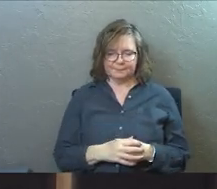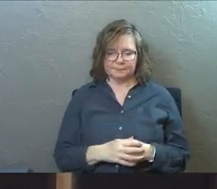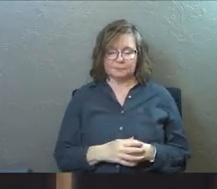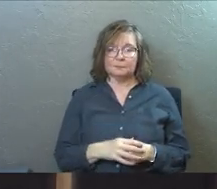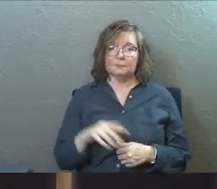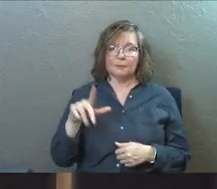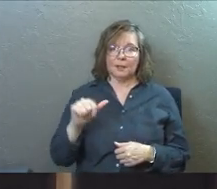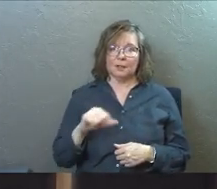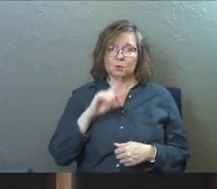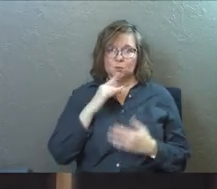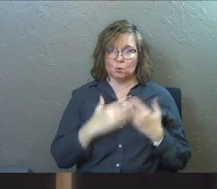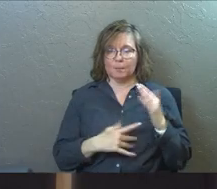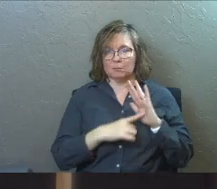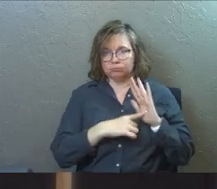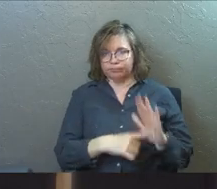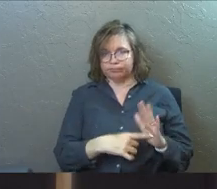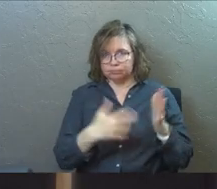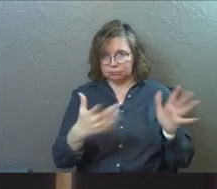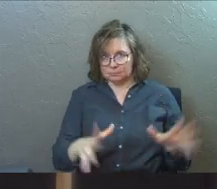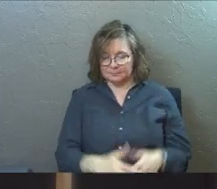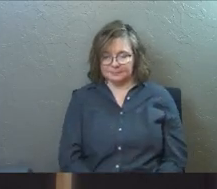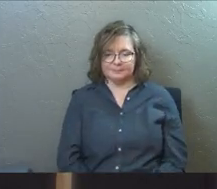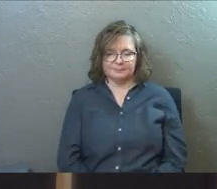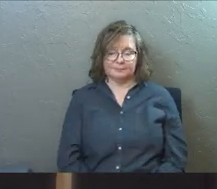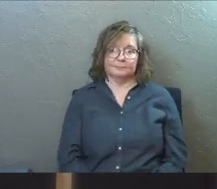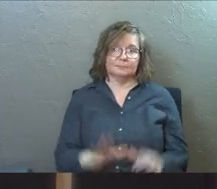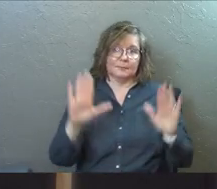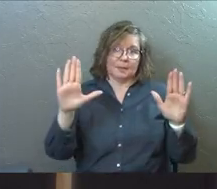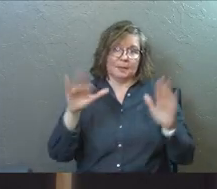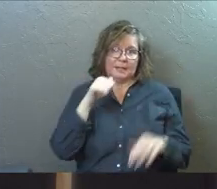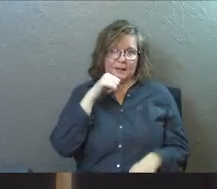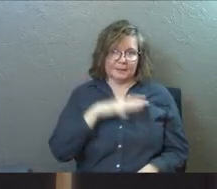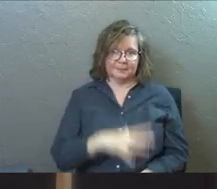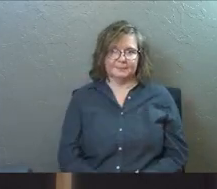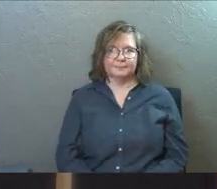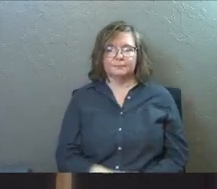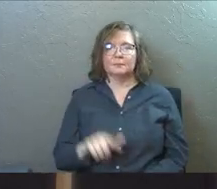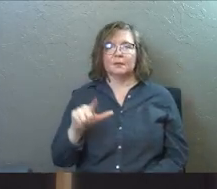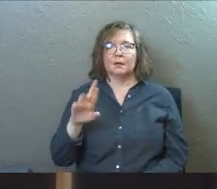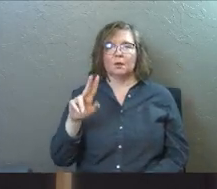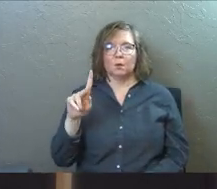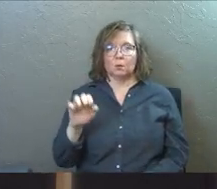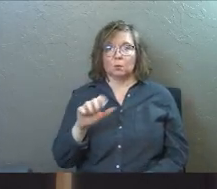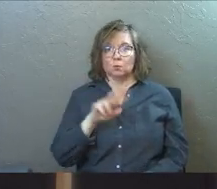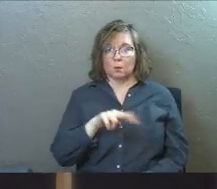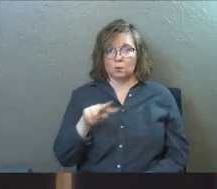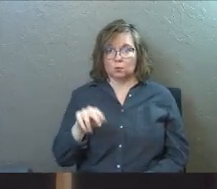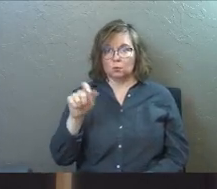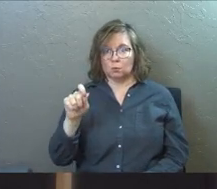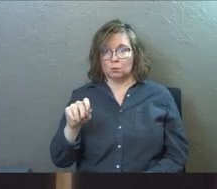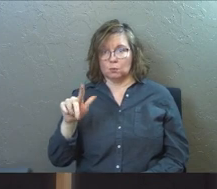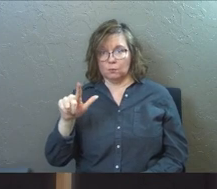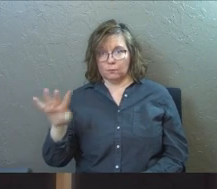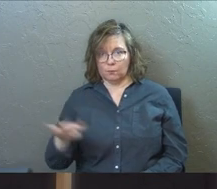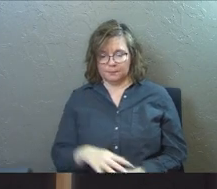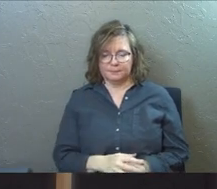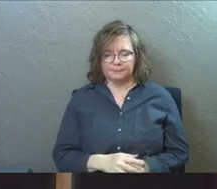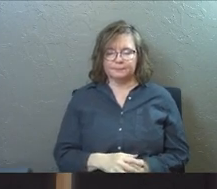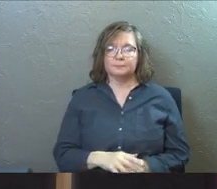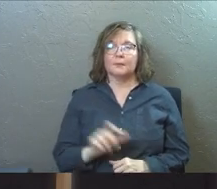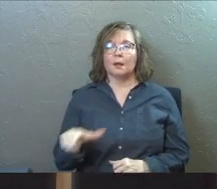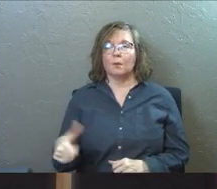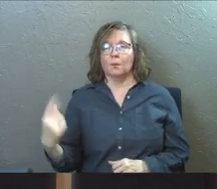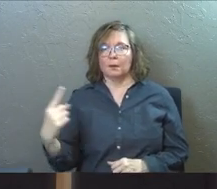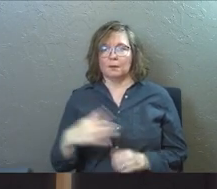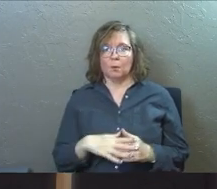And Linda's true blood showed it. Amazing lady. Luke 22, 24. Here's